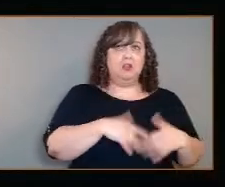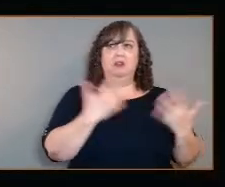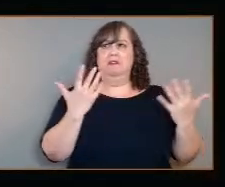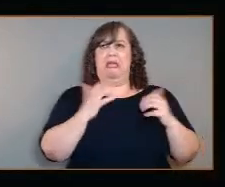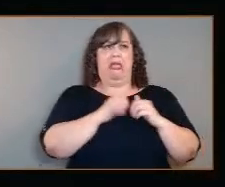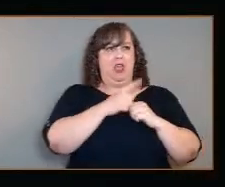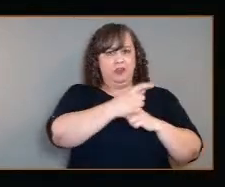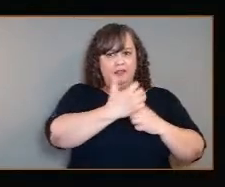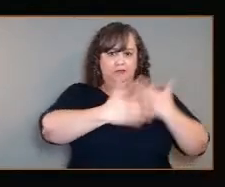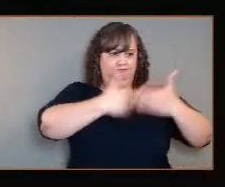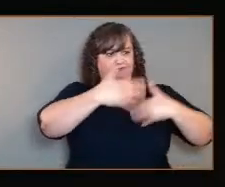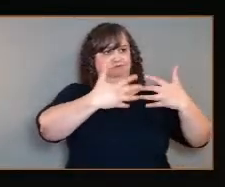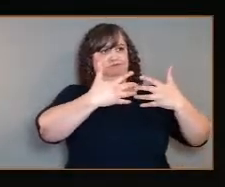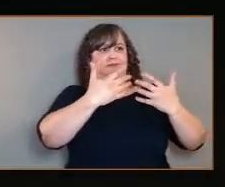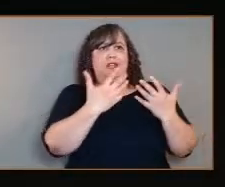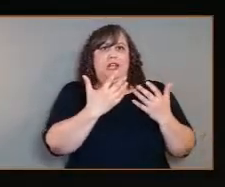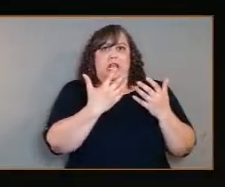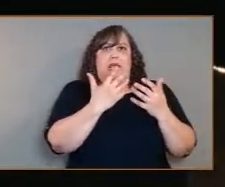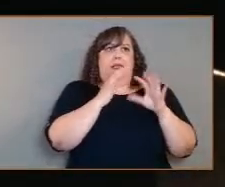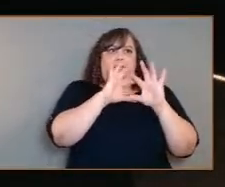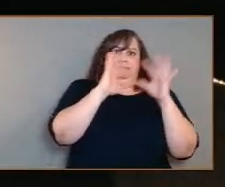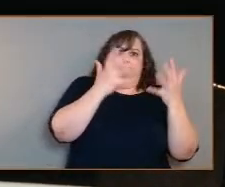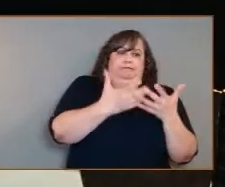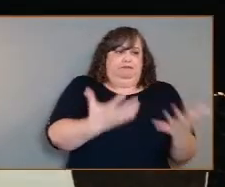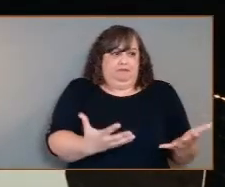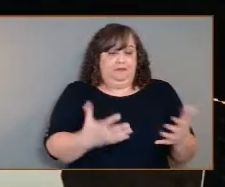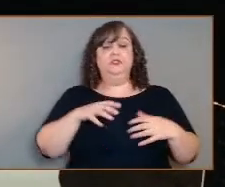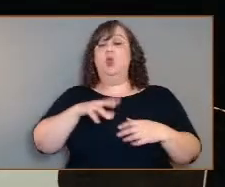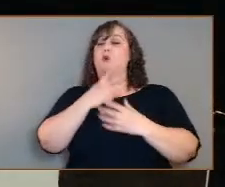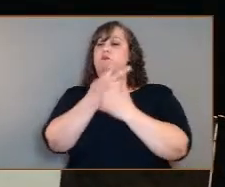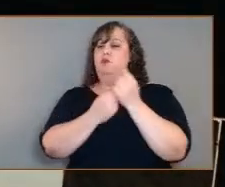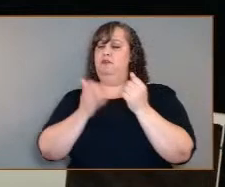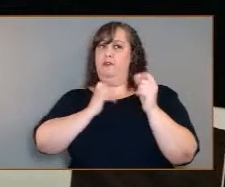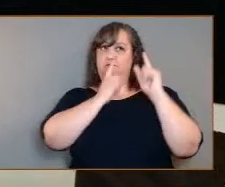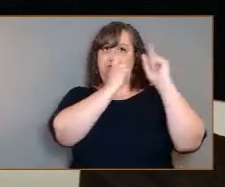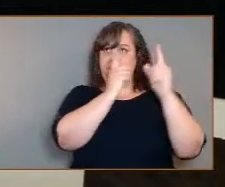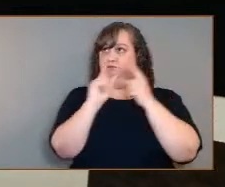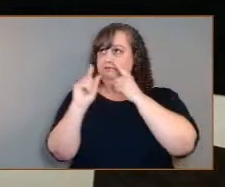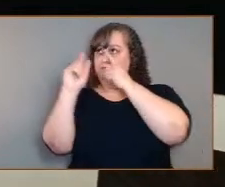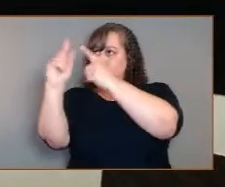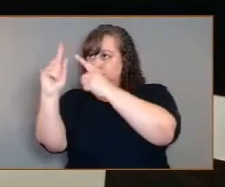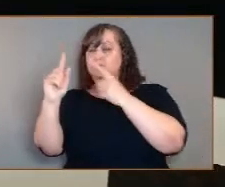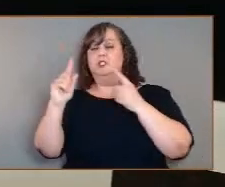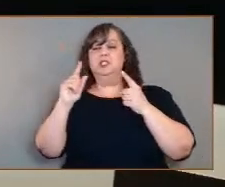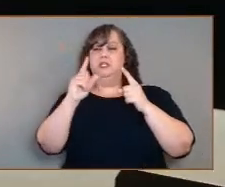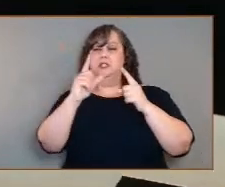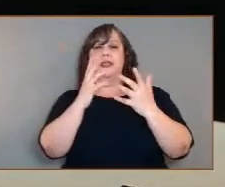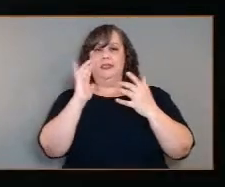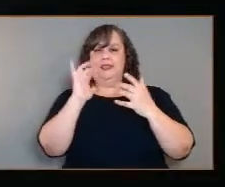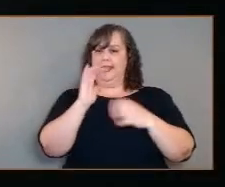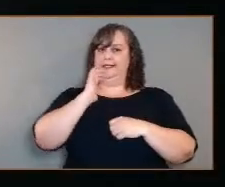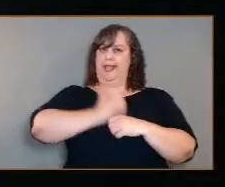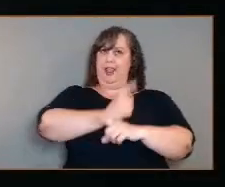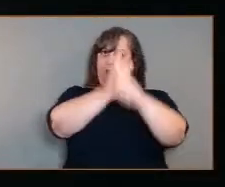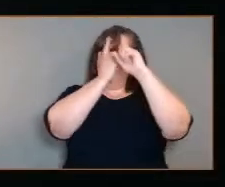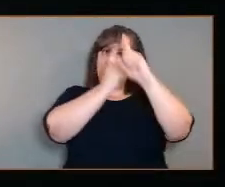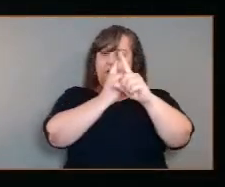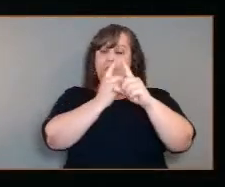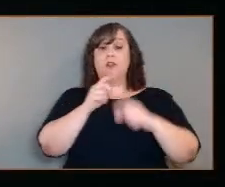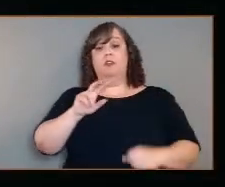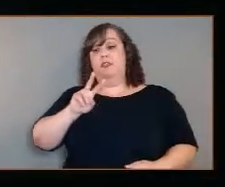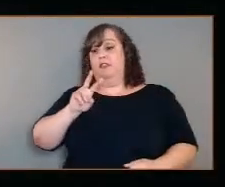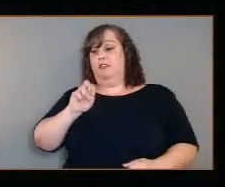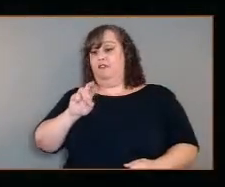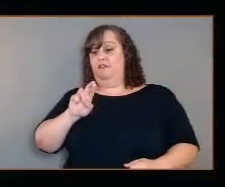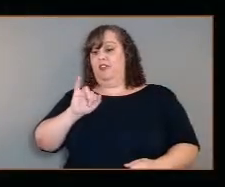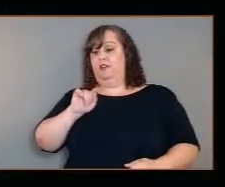Veritas and Da Vinci are really aimed at that. We want to, on Veritas, get a global view of the surface